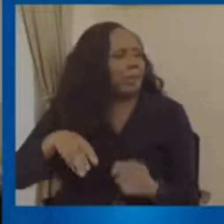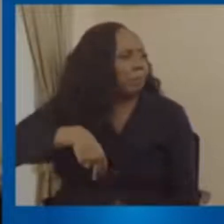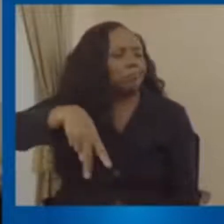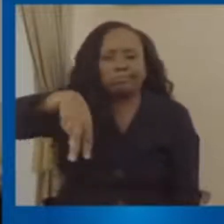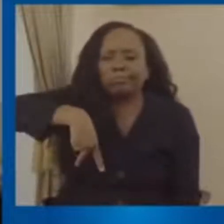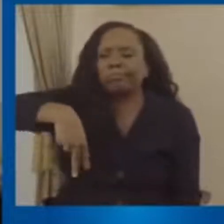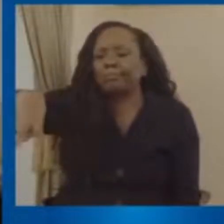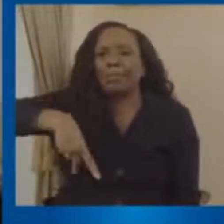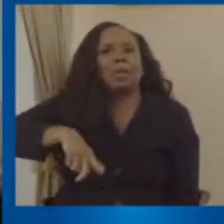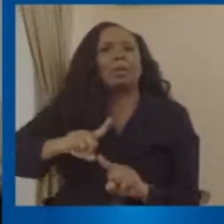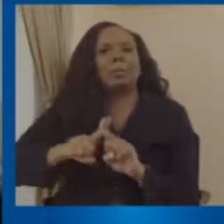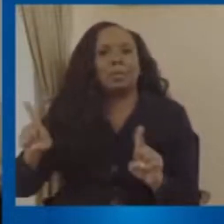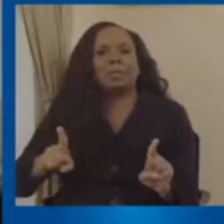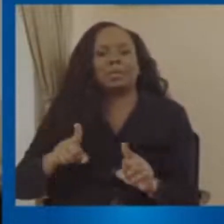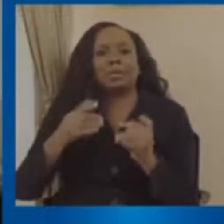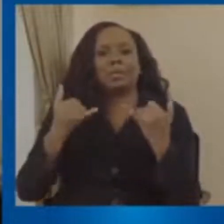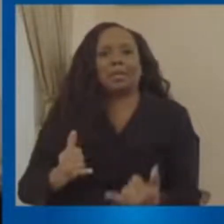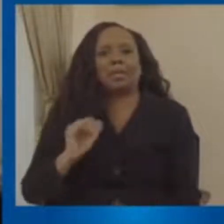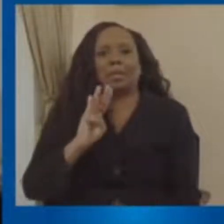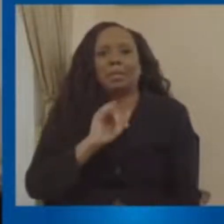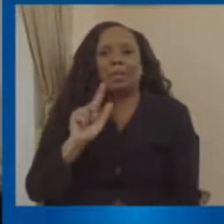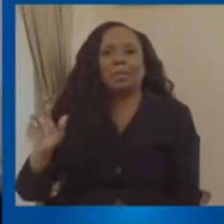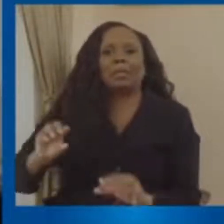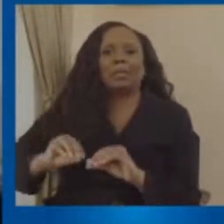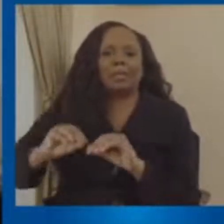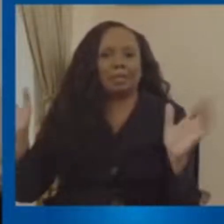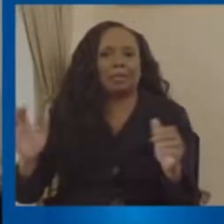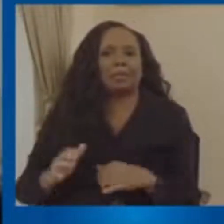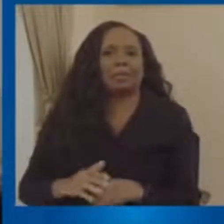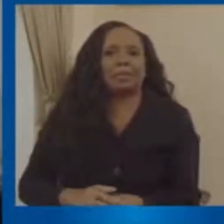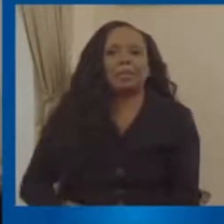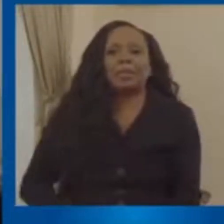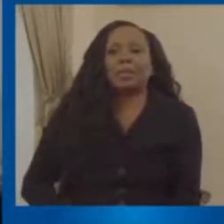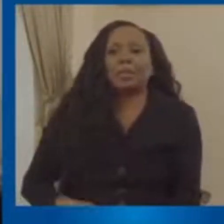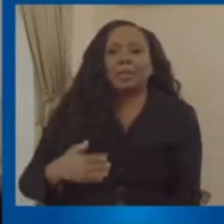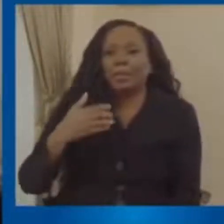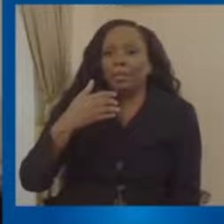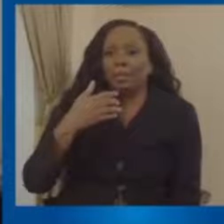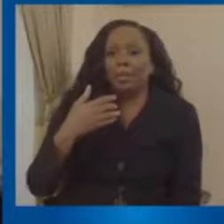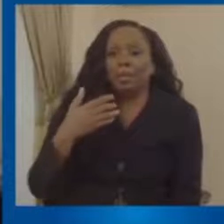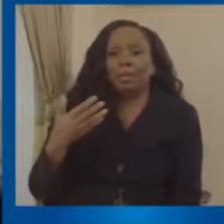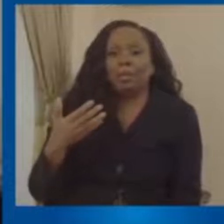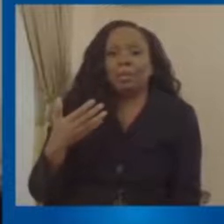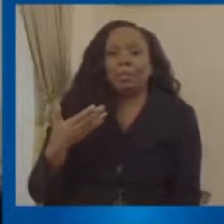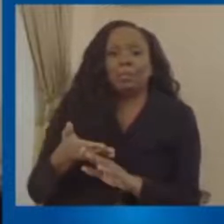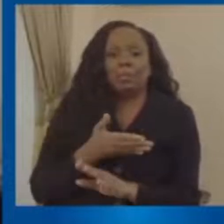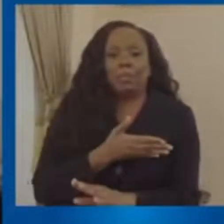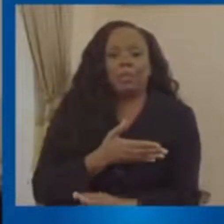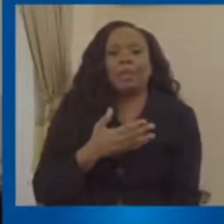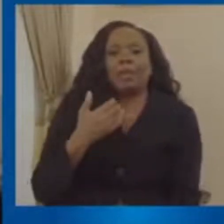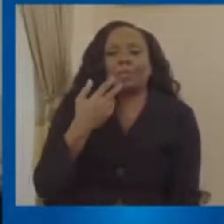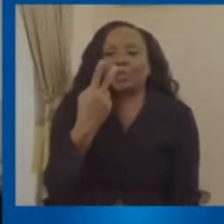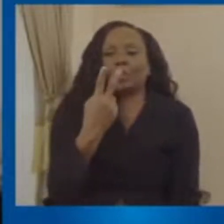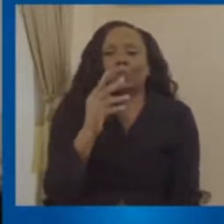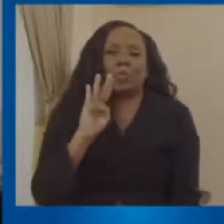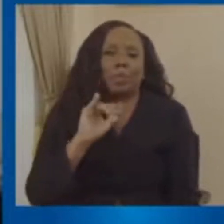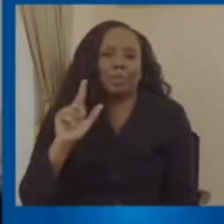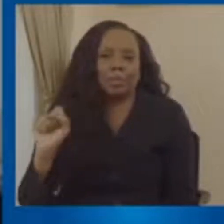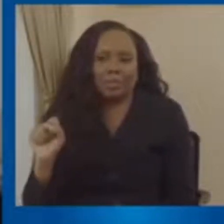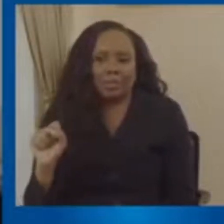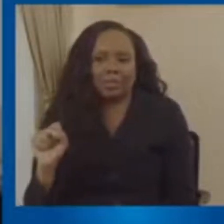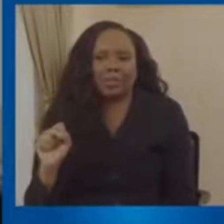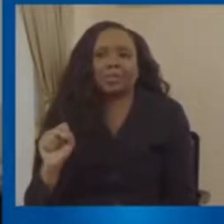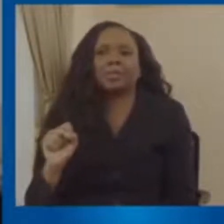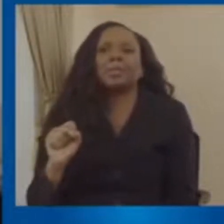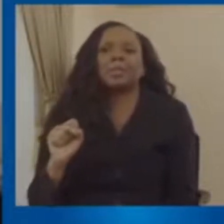it very, very clear. But our two bills work very closely together so that a child who was once accused of wandering will no longer have a